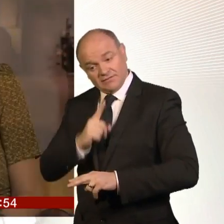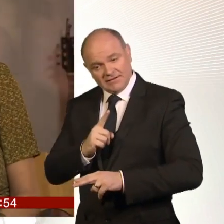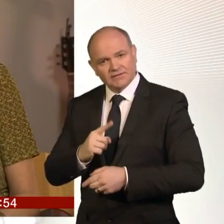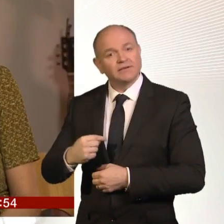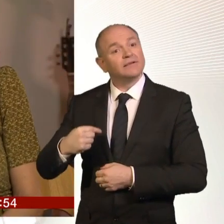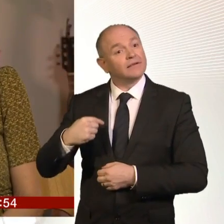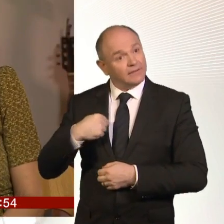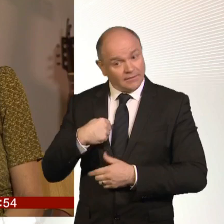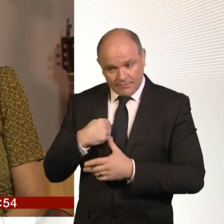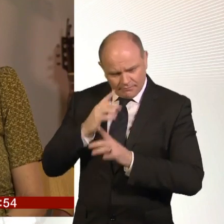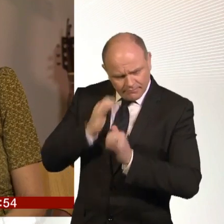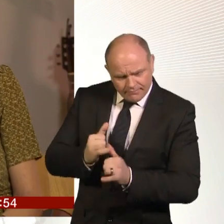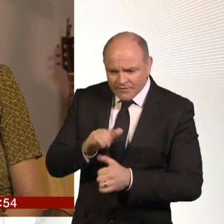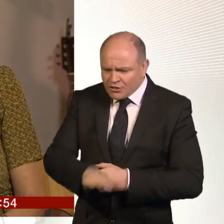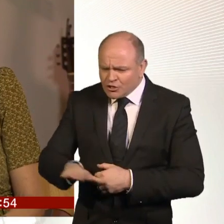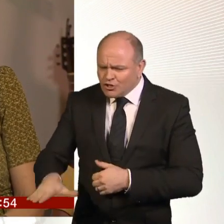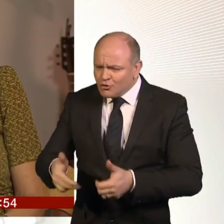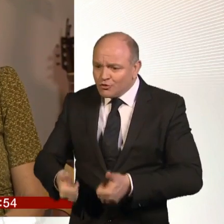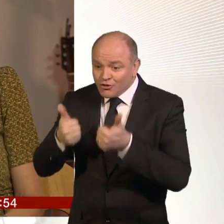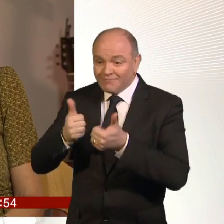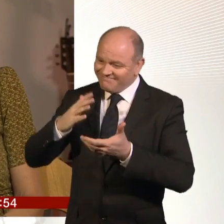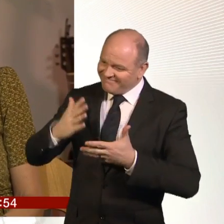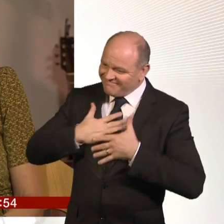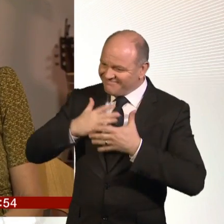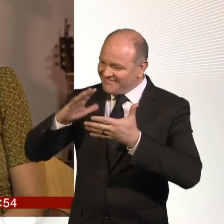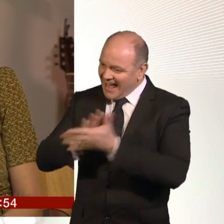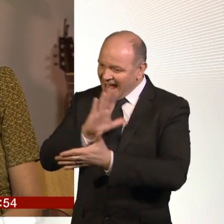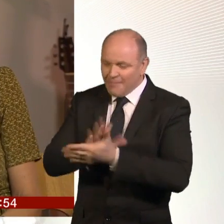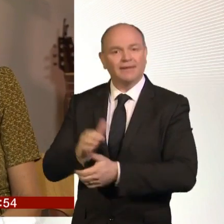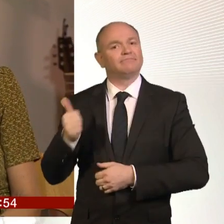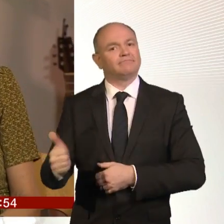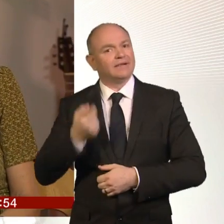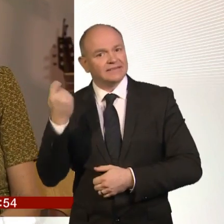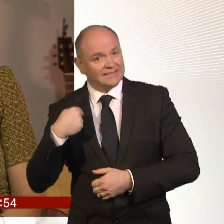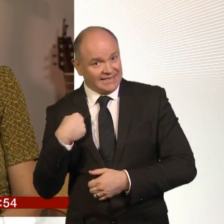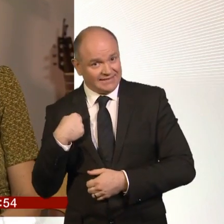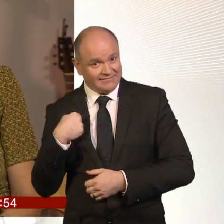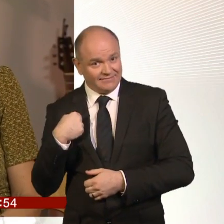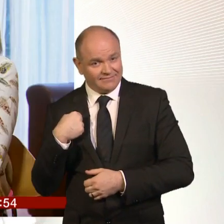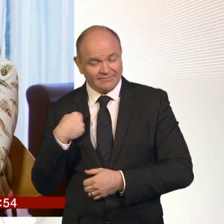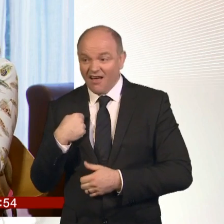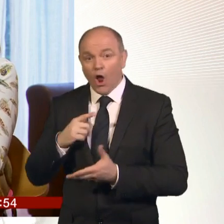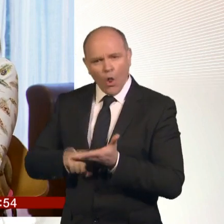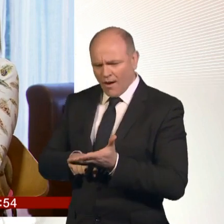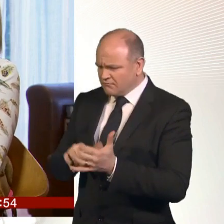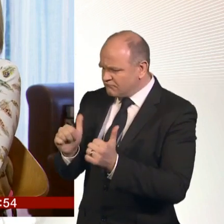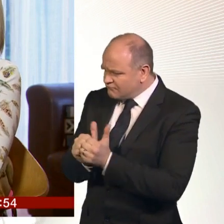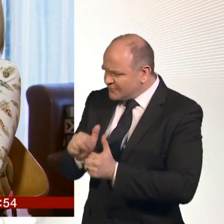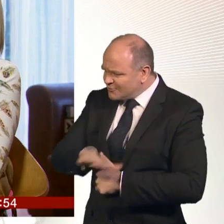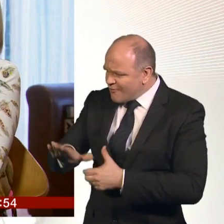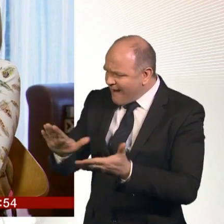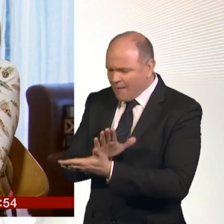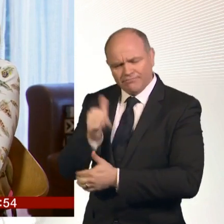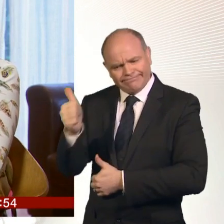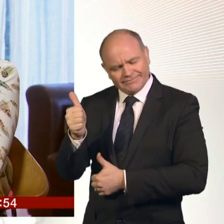so true! That's so true! And actually, you have to find a different yardstick if your children are on the autistic spectrum. So what is your judgement